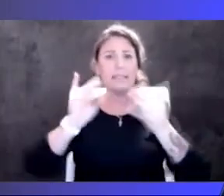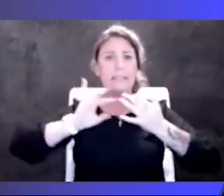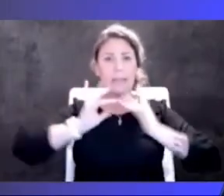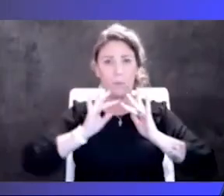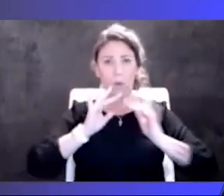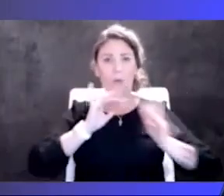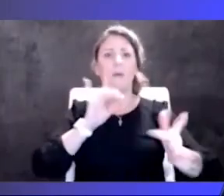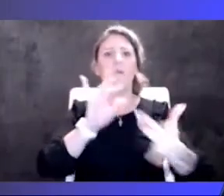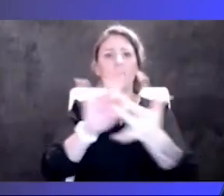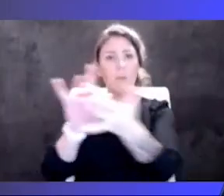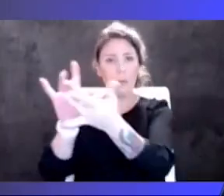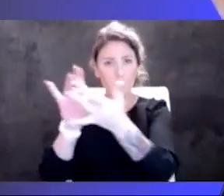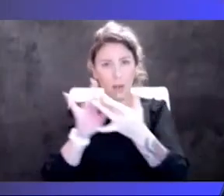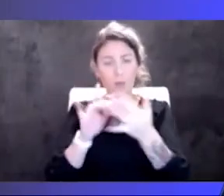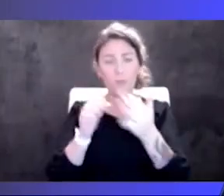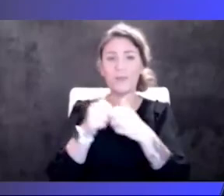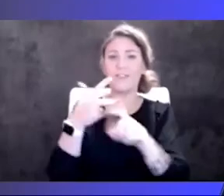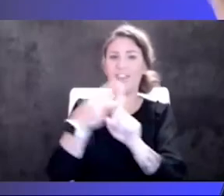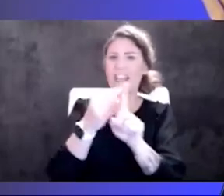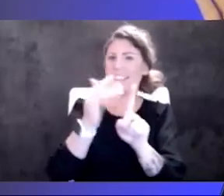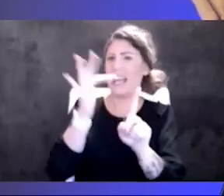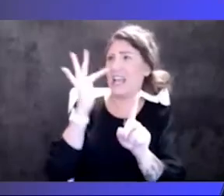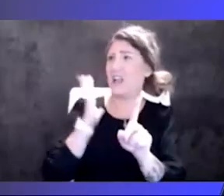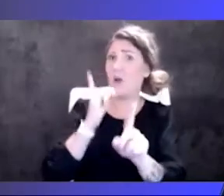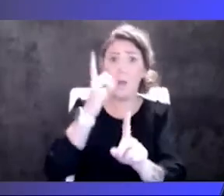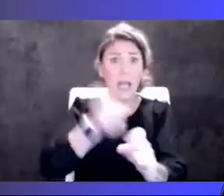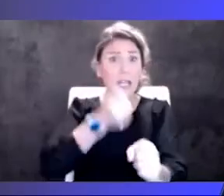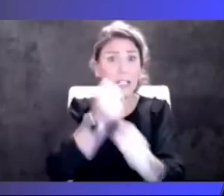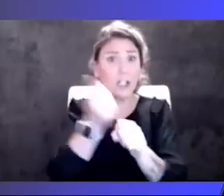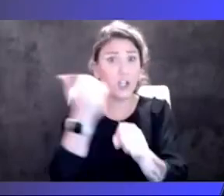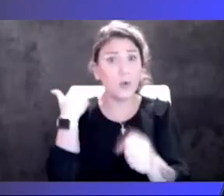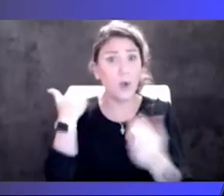rollout way back a year ago, by the way, a year ago.